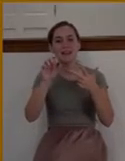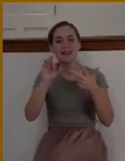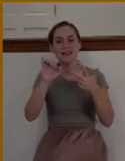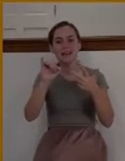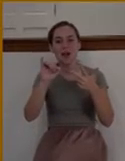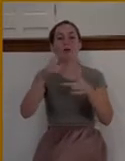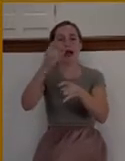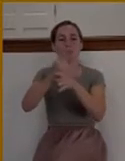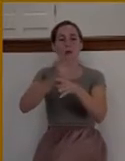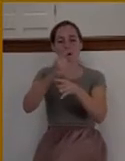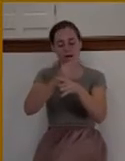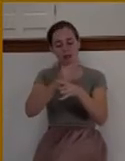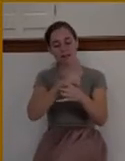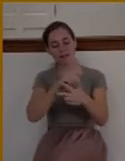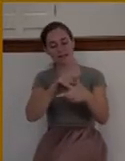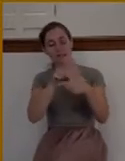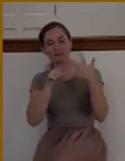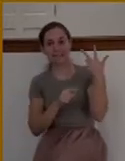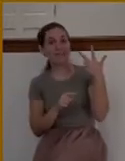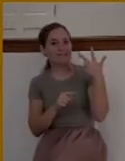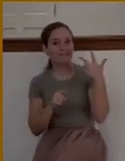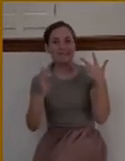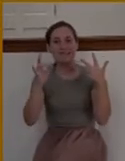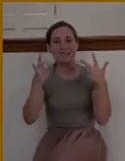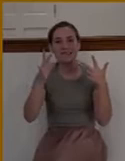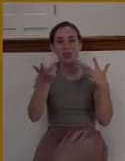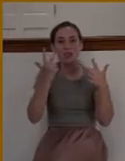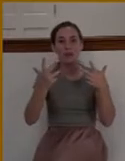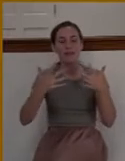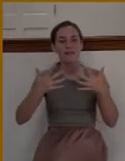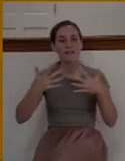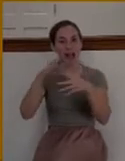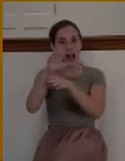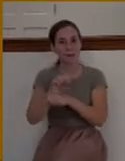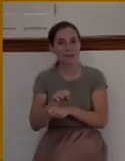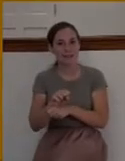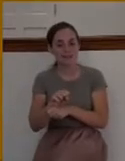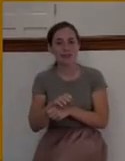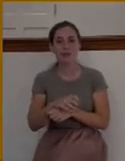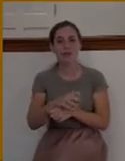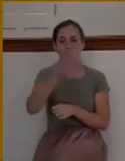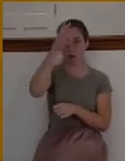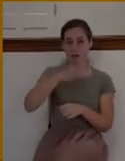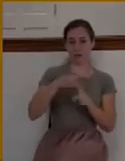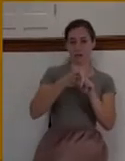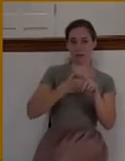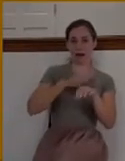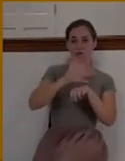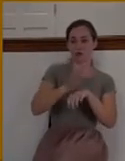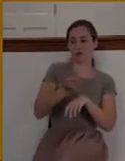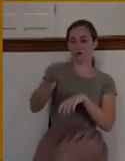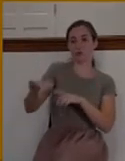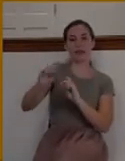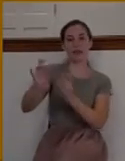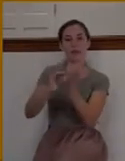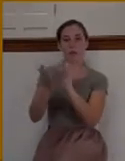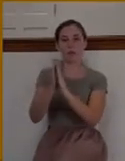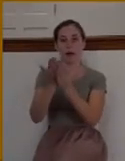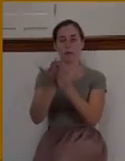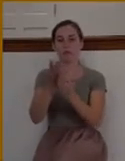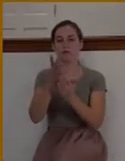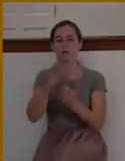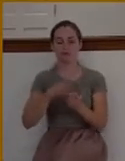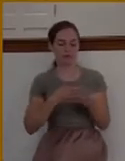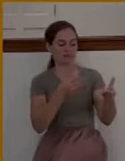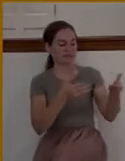her to read. And for a few weeks, she just ignored it. And finally, one day when business was slow, she picked up that